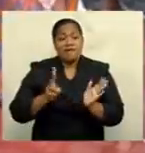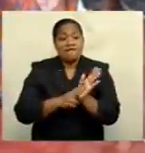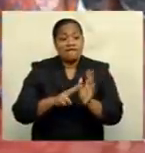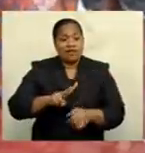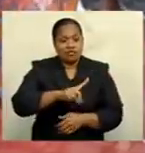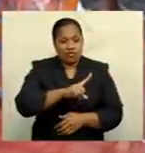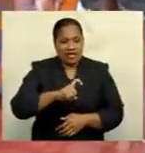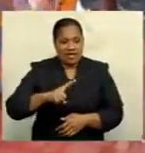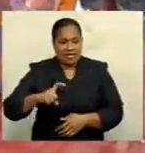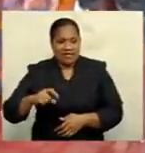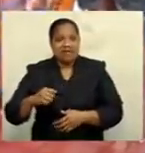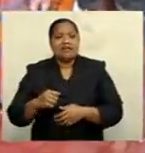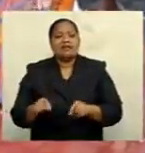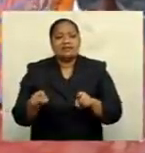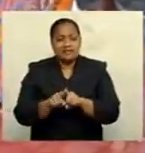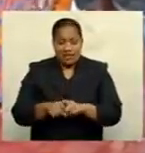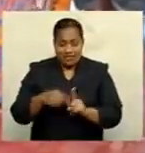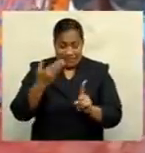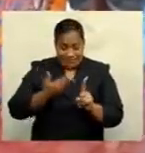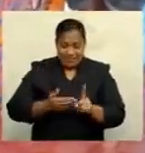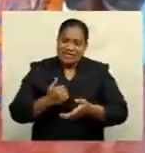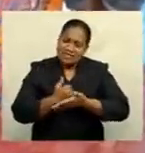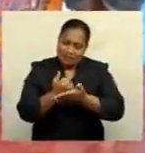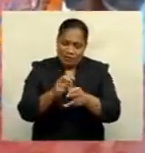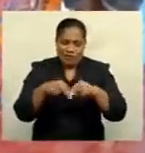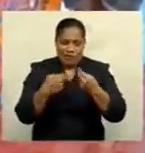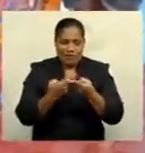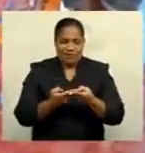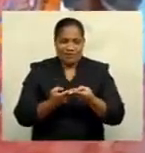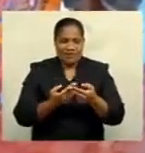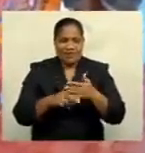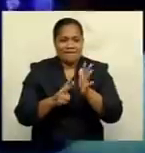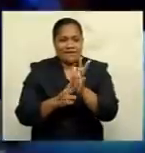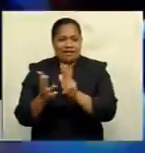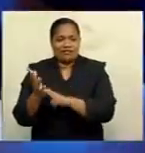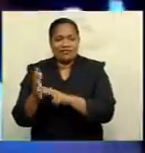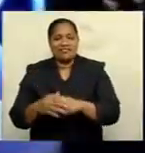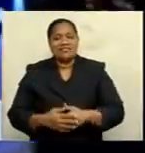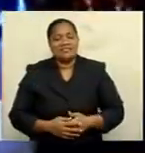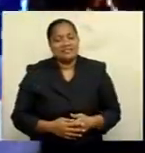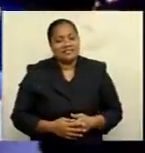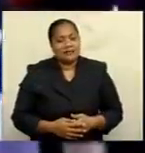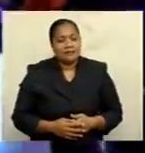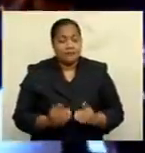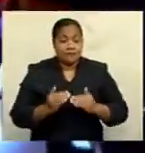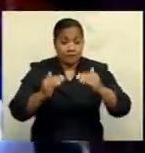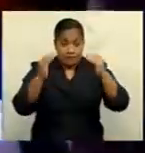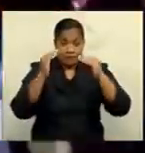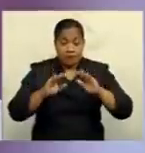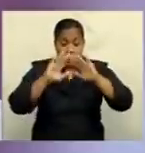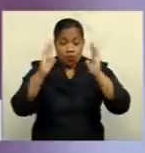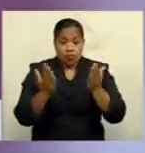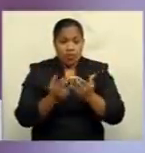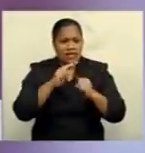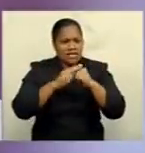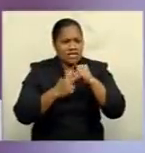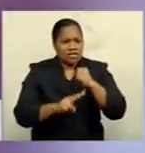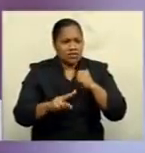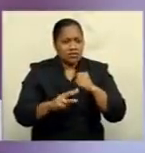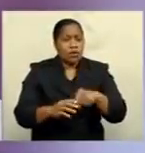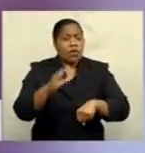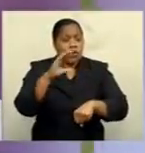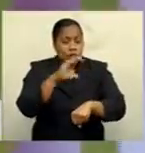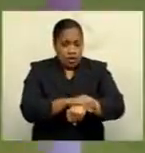family in the village. Philippa Naikaso, FBC News. Coming up in world news, Colorado Cops